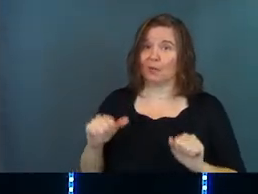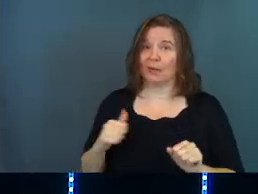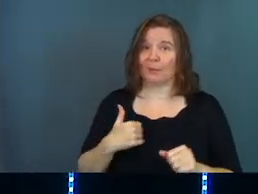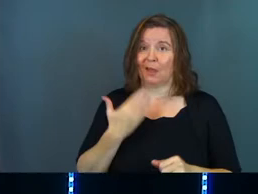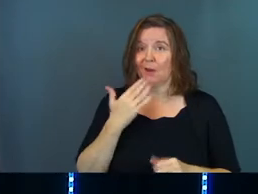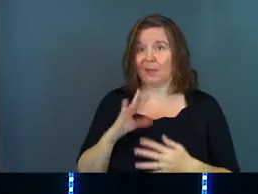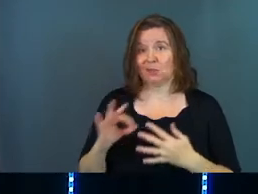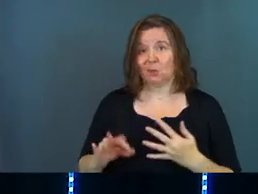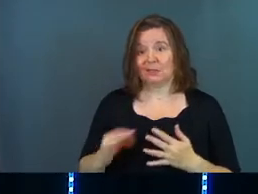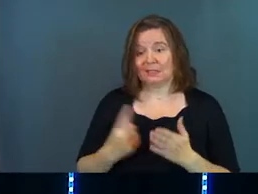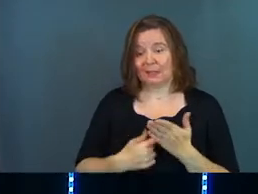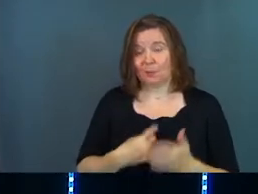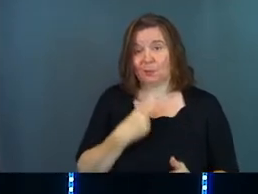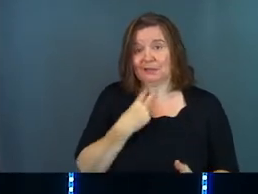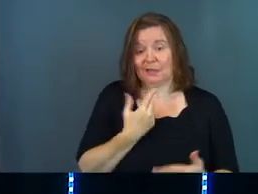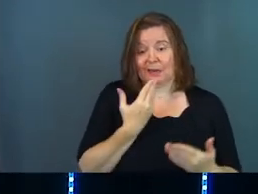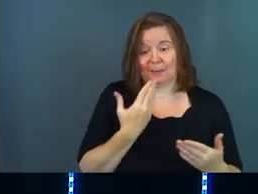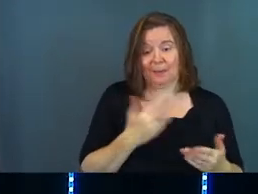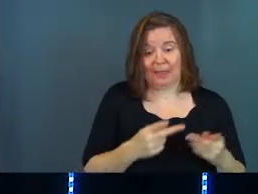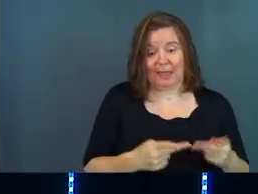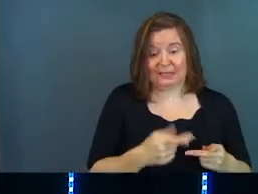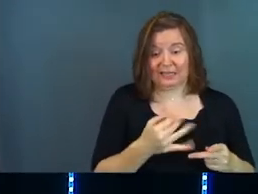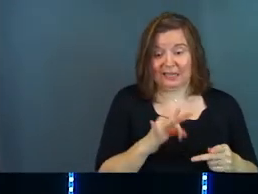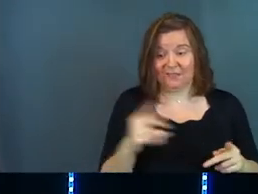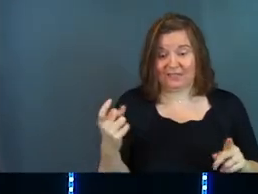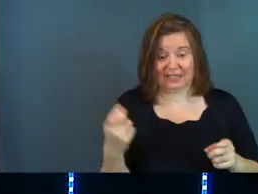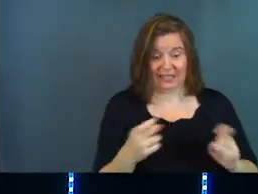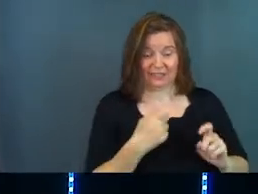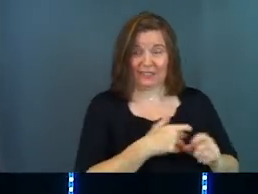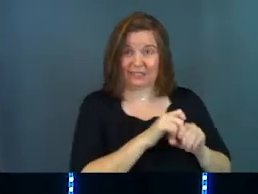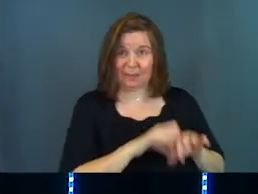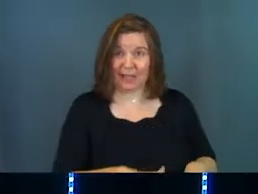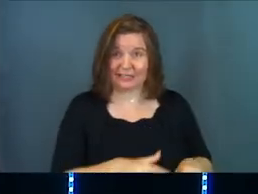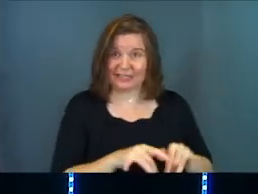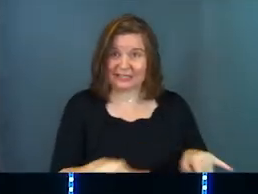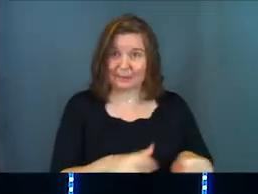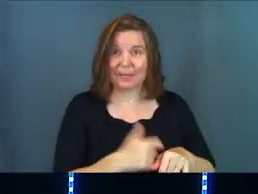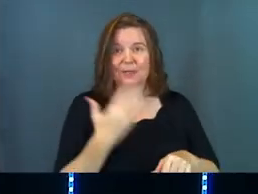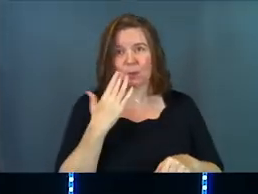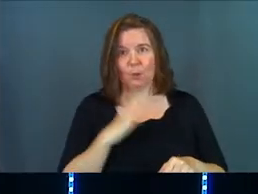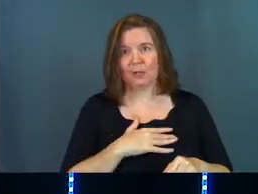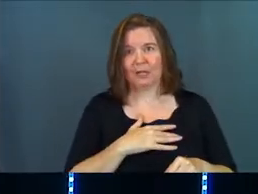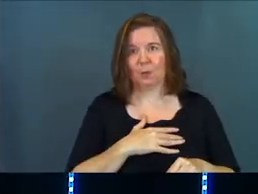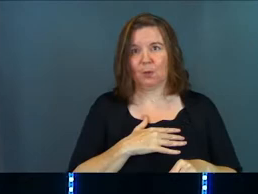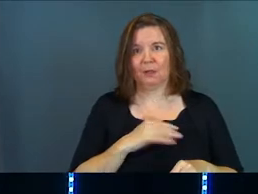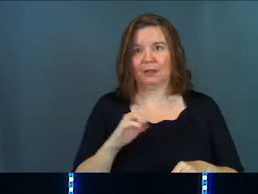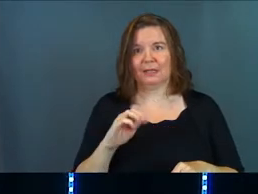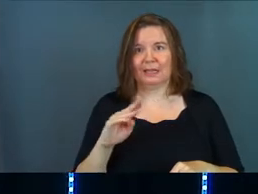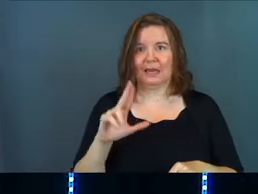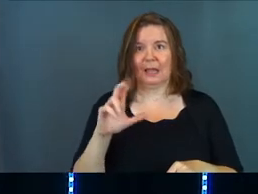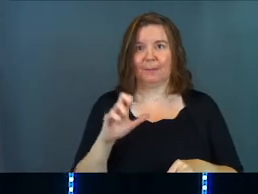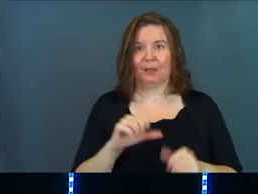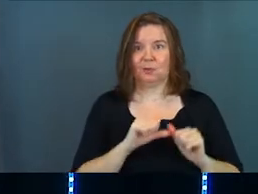our bad choices. And sometimes we're stuck in a place and if he gives us the blessing, he knows it will enable us.